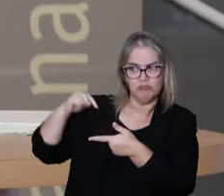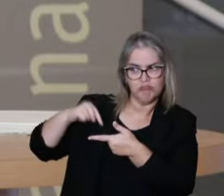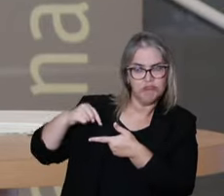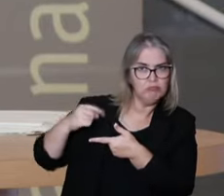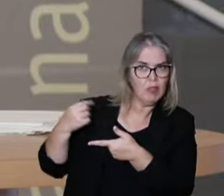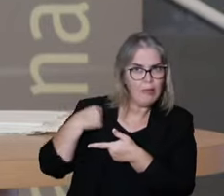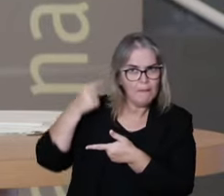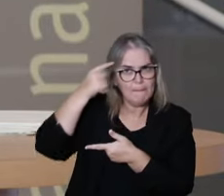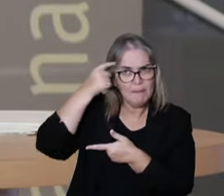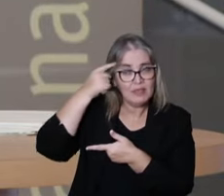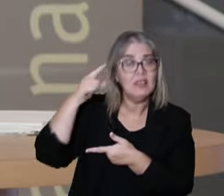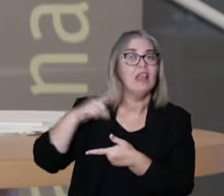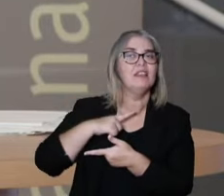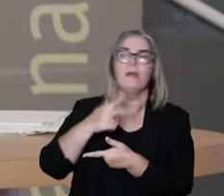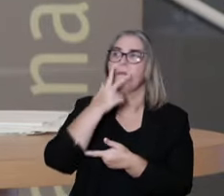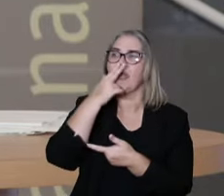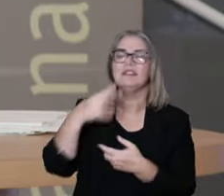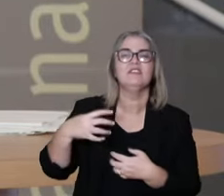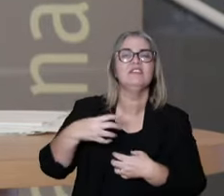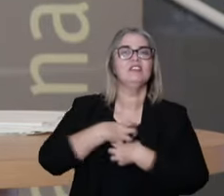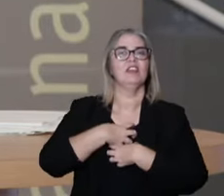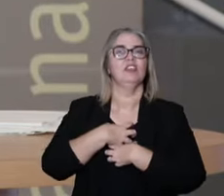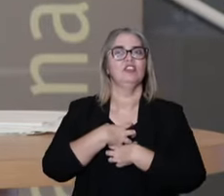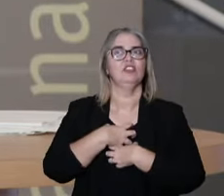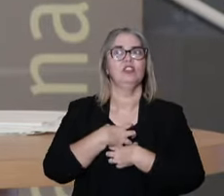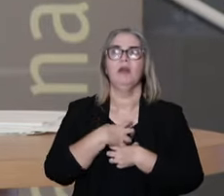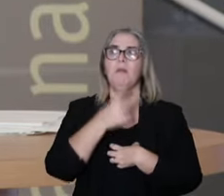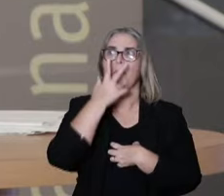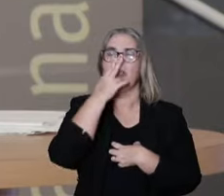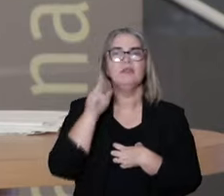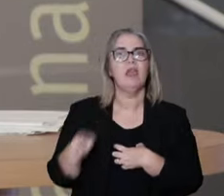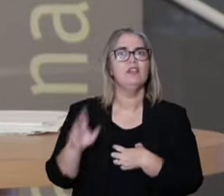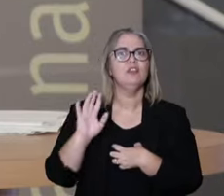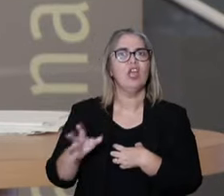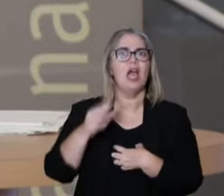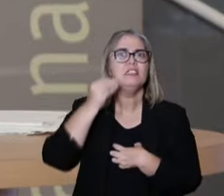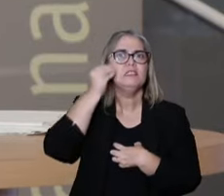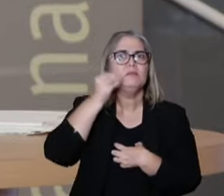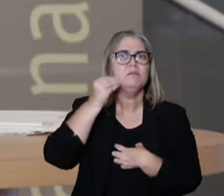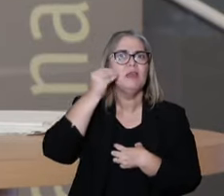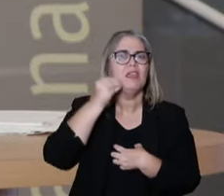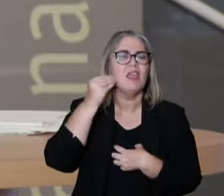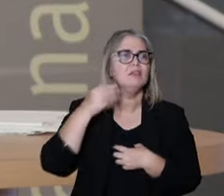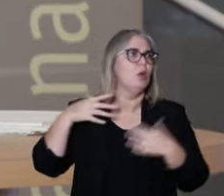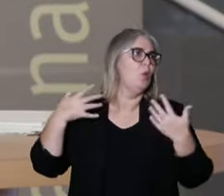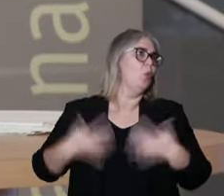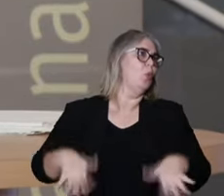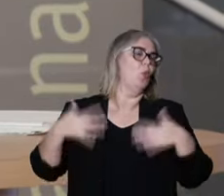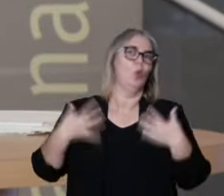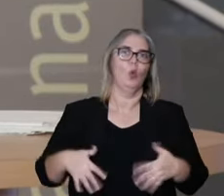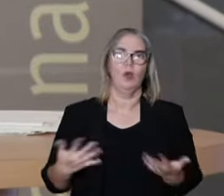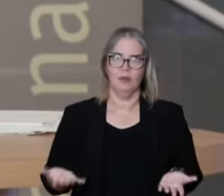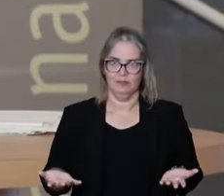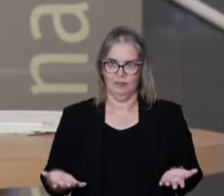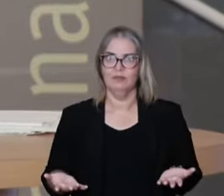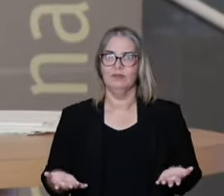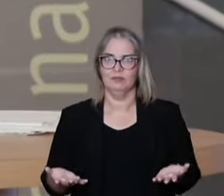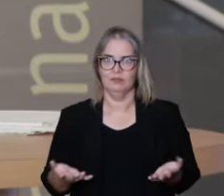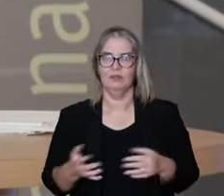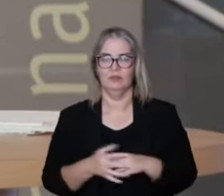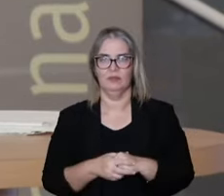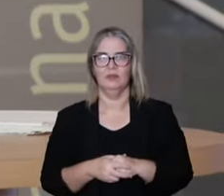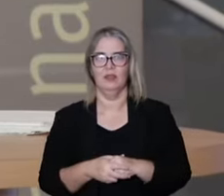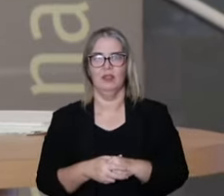we have a feeling that they went too far of what the body can